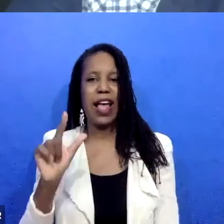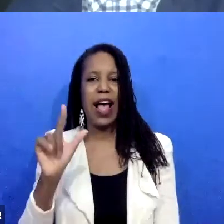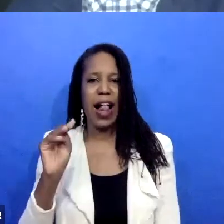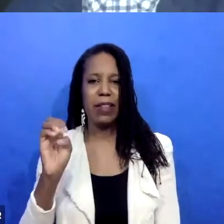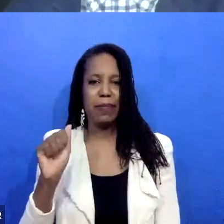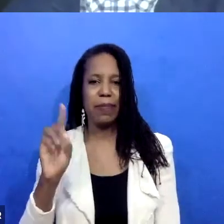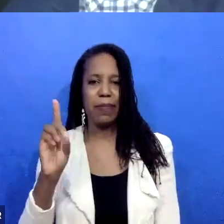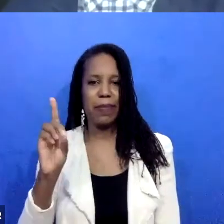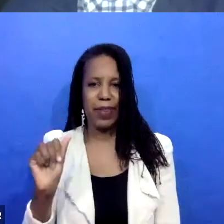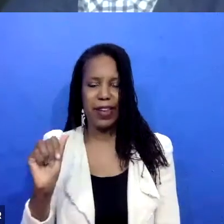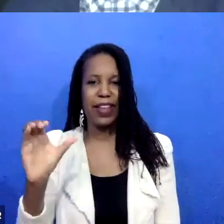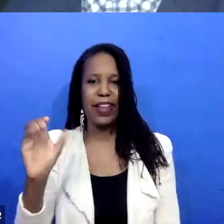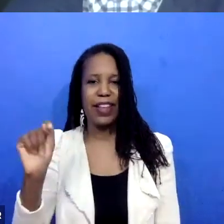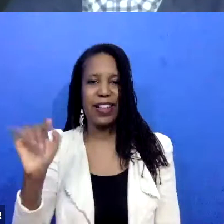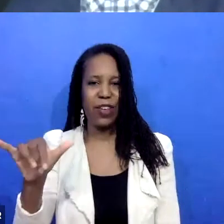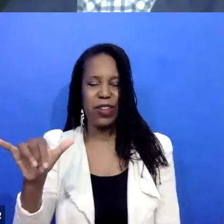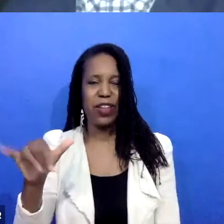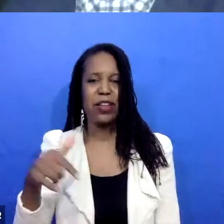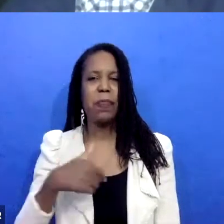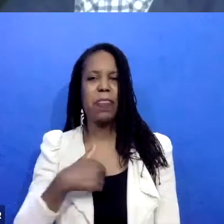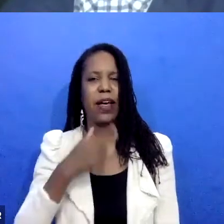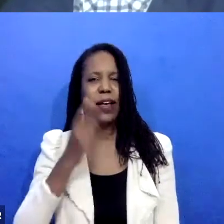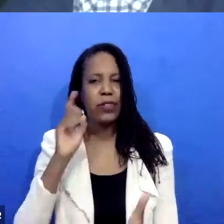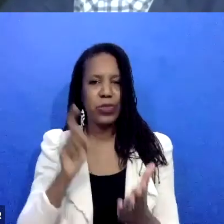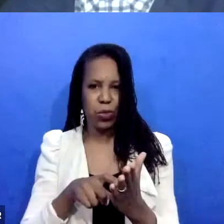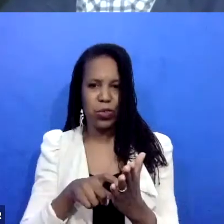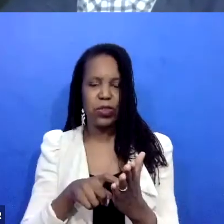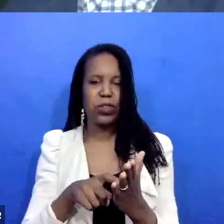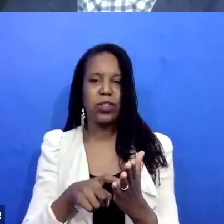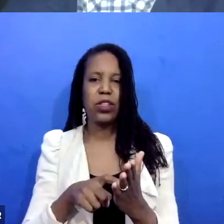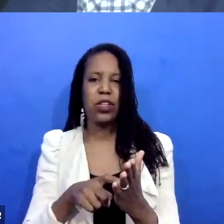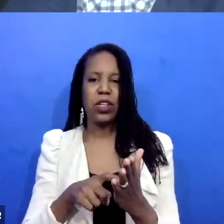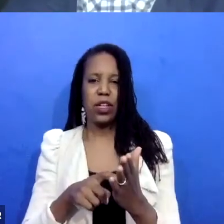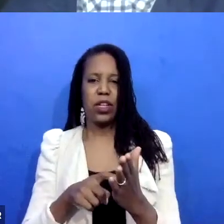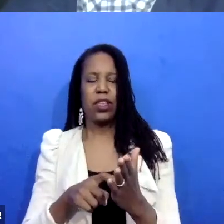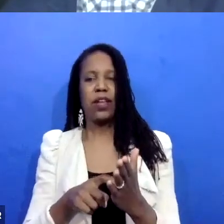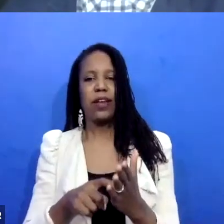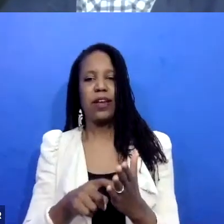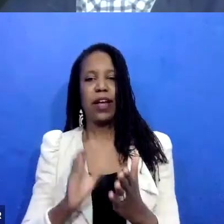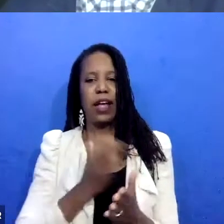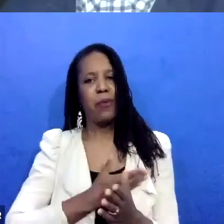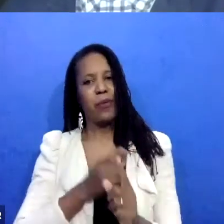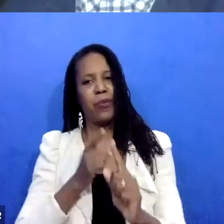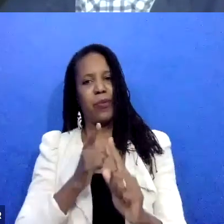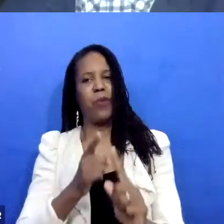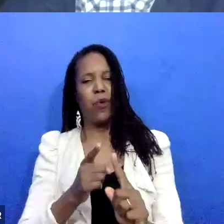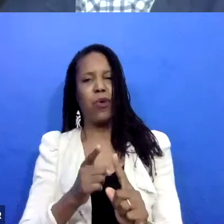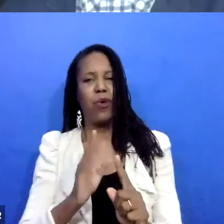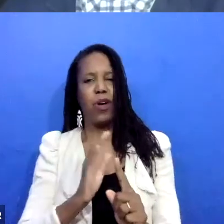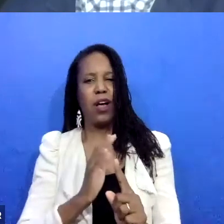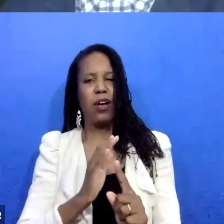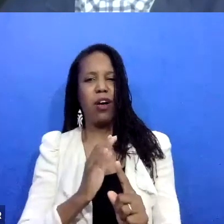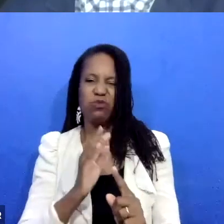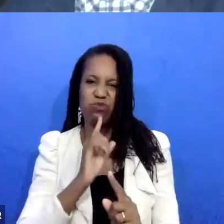you know, what we were trying to do was just really hard to get off the ground in the beginning. But after several years of